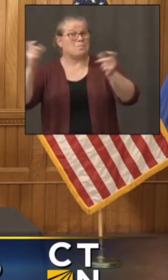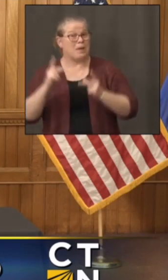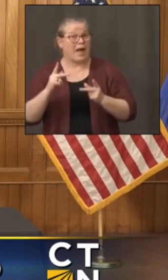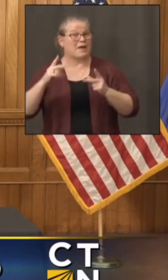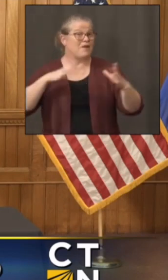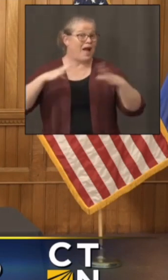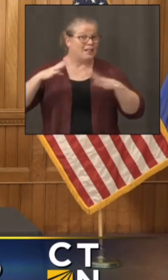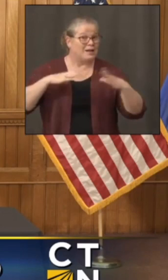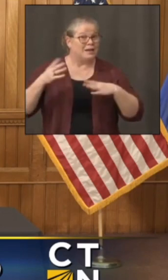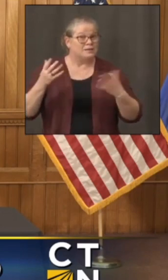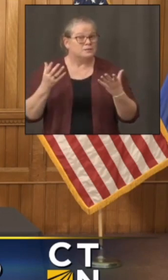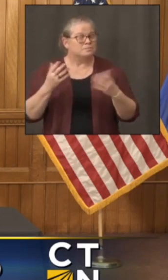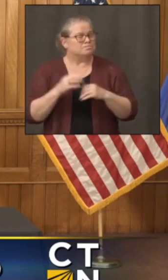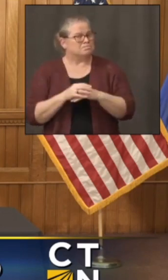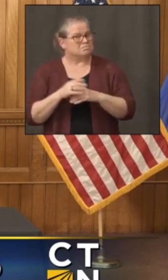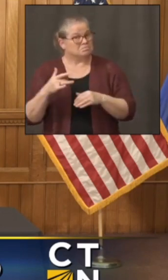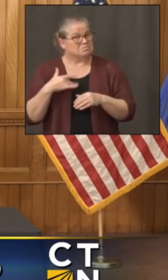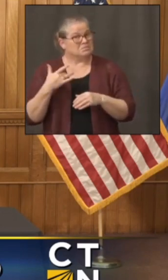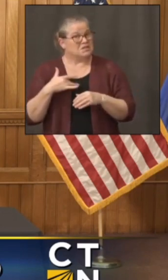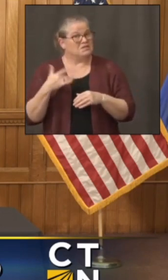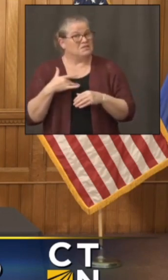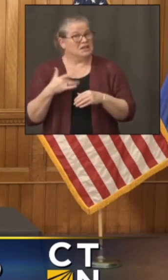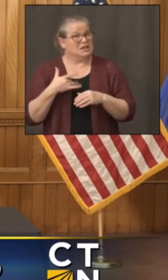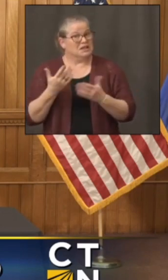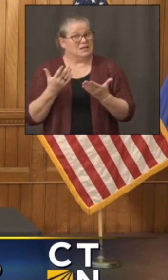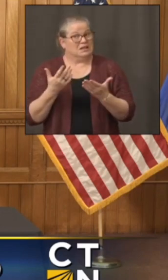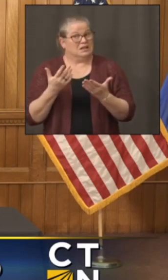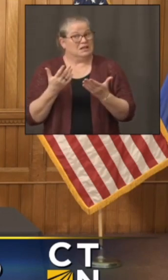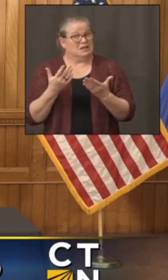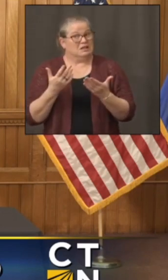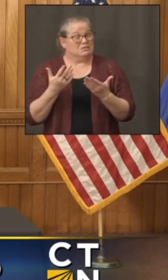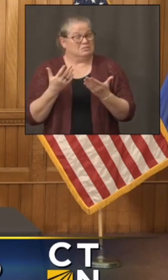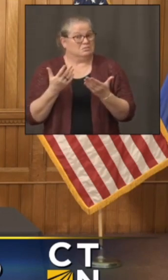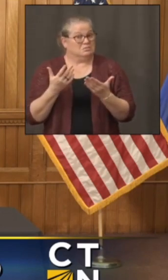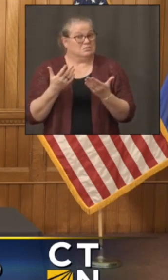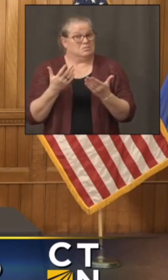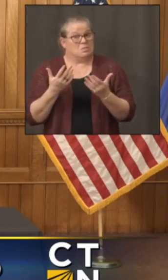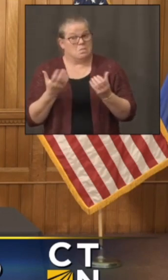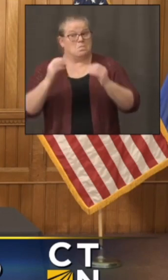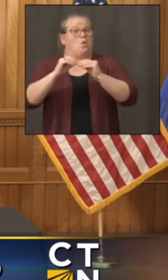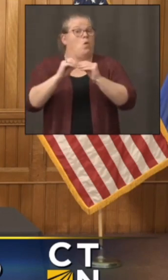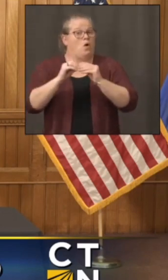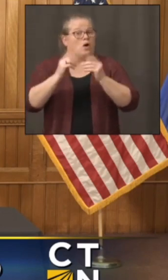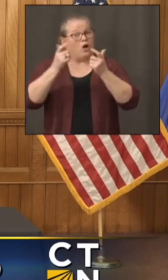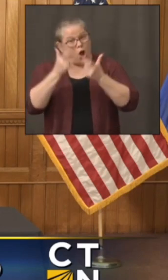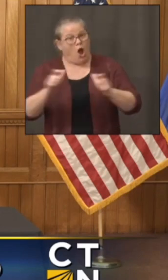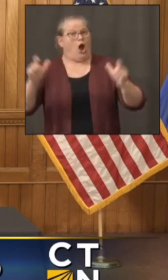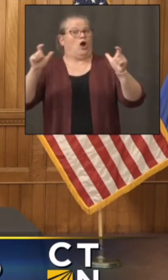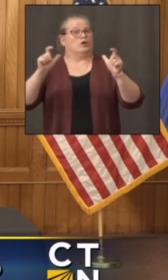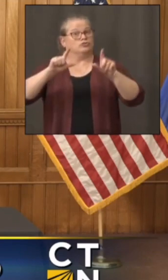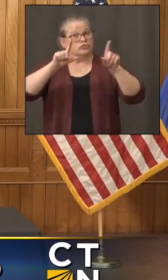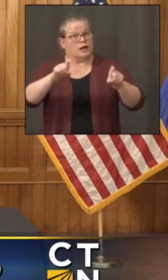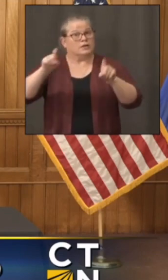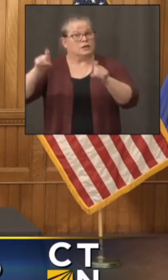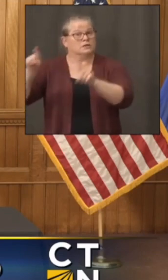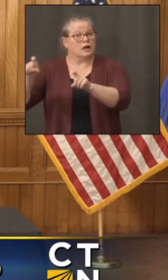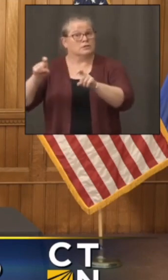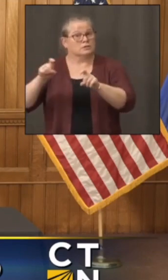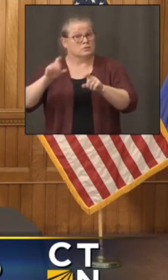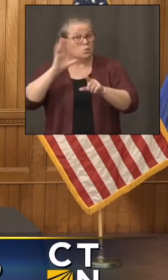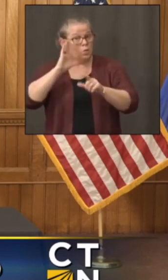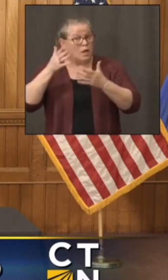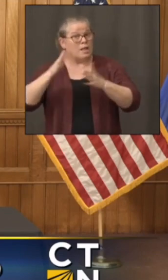likely is it that our robust program of testing and tracing will allow us to avoid a shutdown like we had last spring